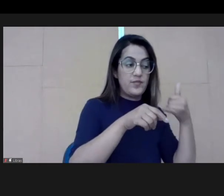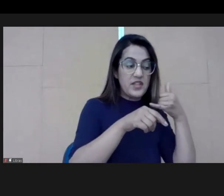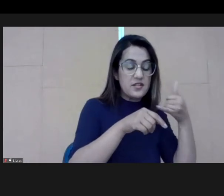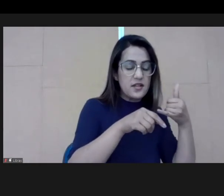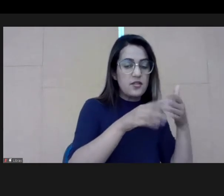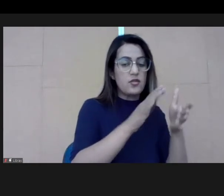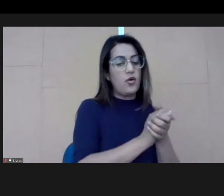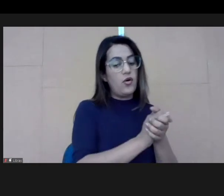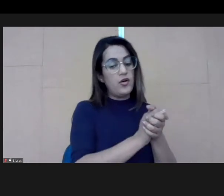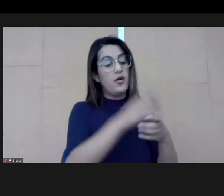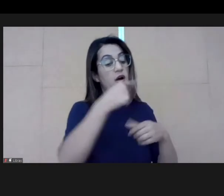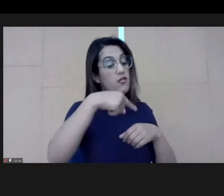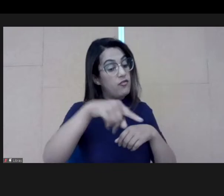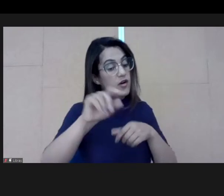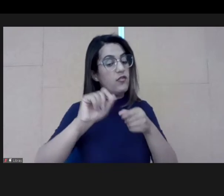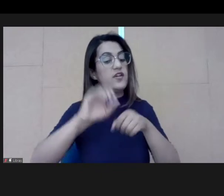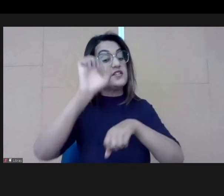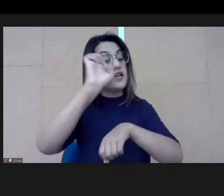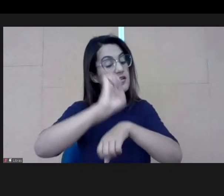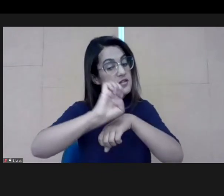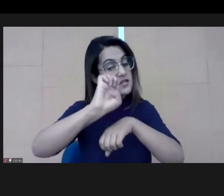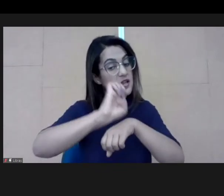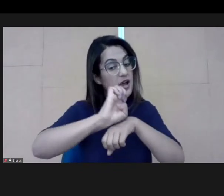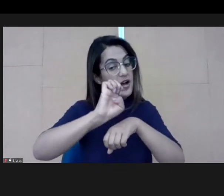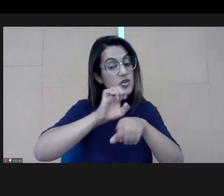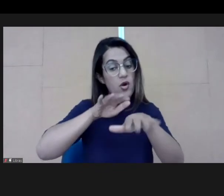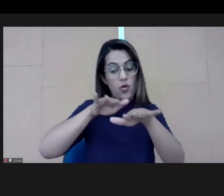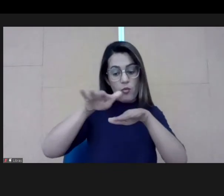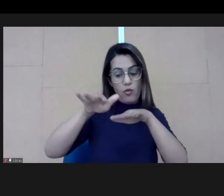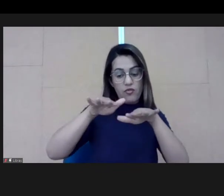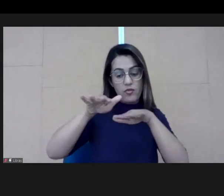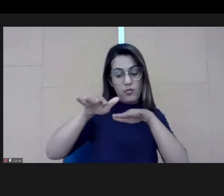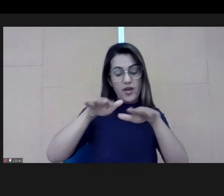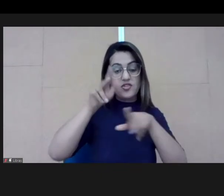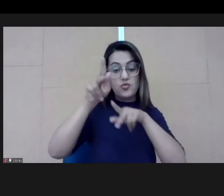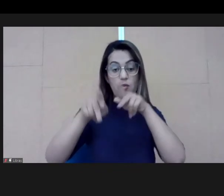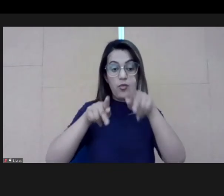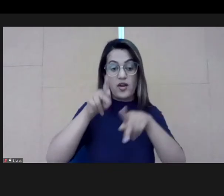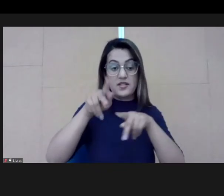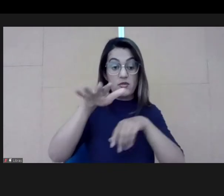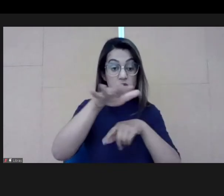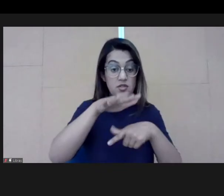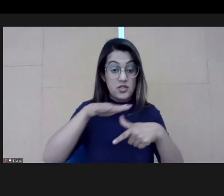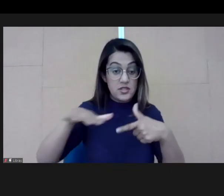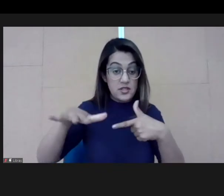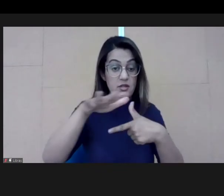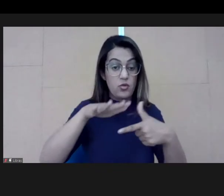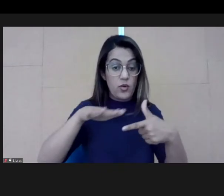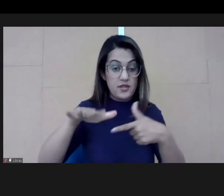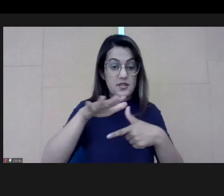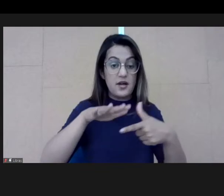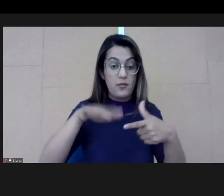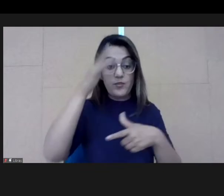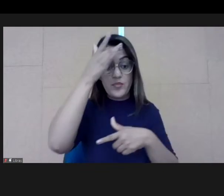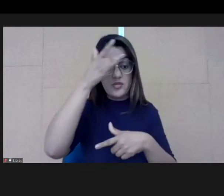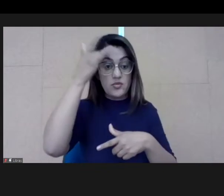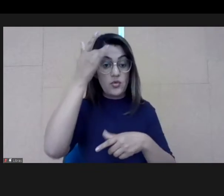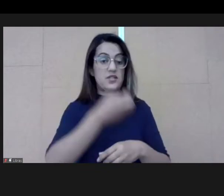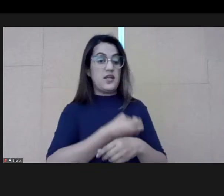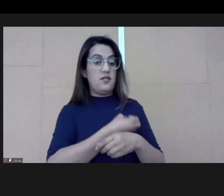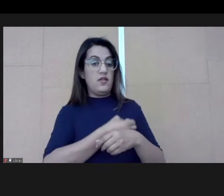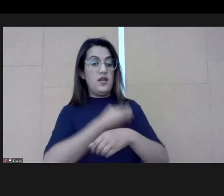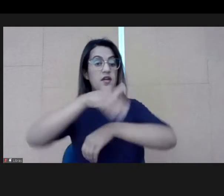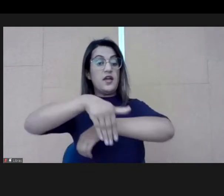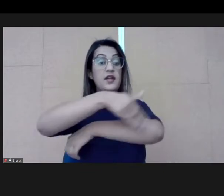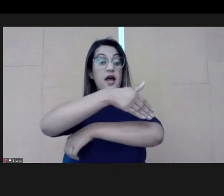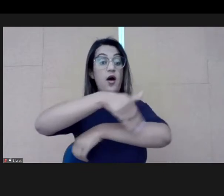they needed to make the internship in the people with a street situation so they can